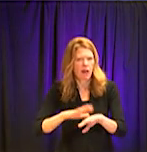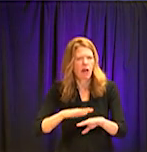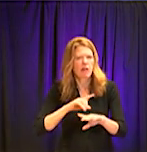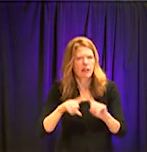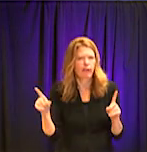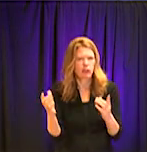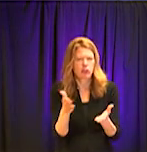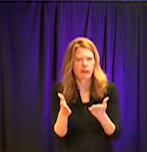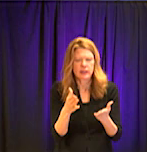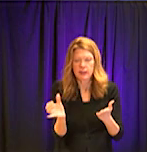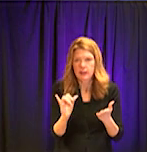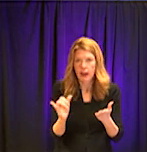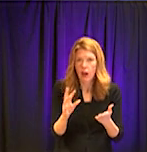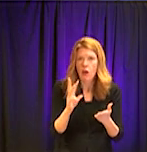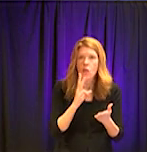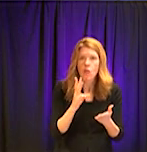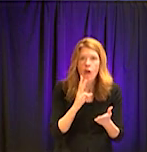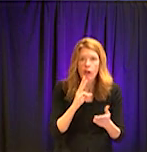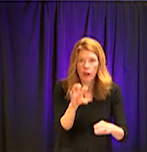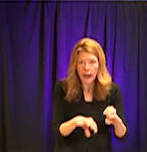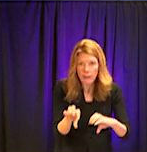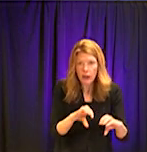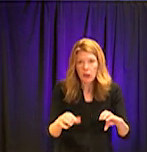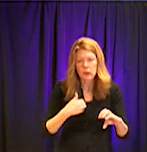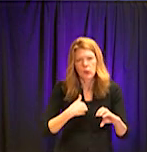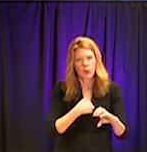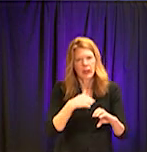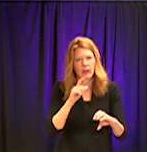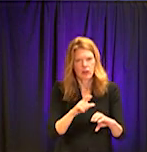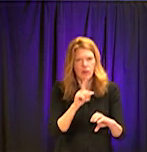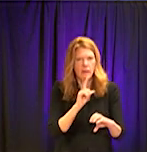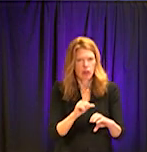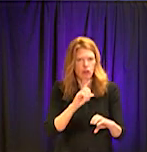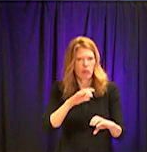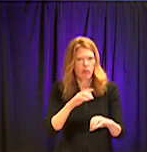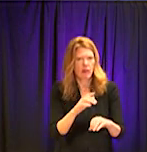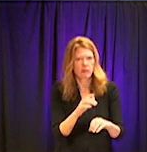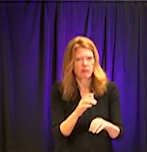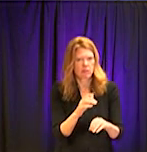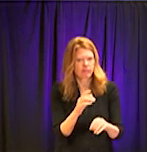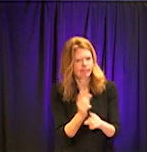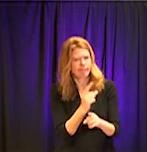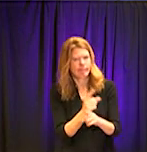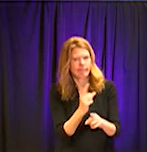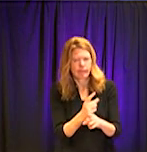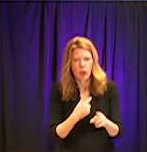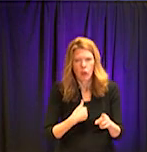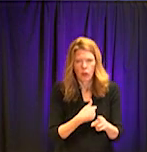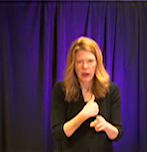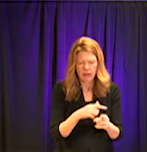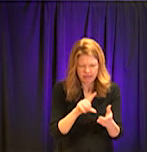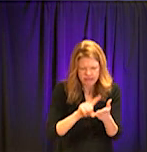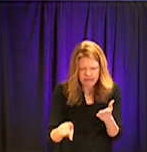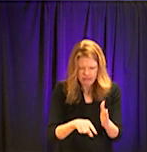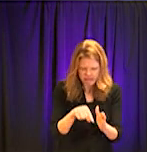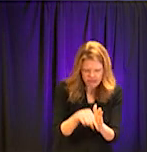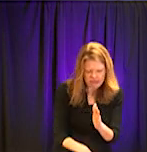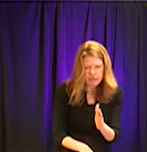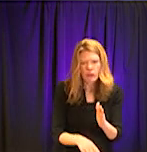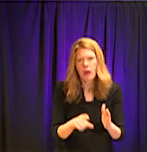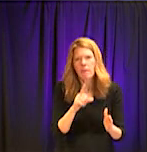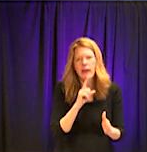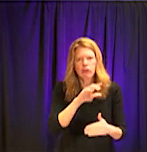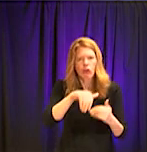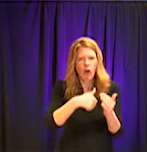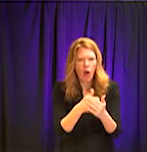that would be our water treatment chemicals. We've amped up our protocol with that to make sure that our chemical, our water treatment